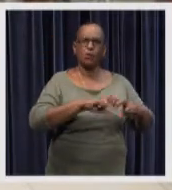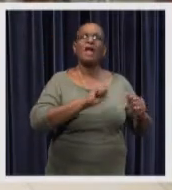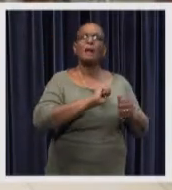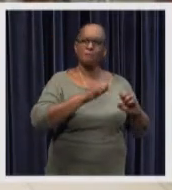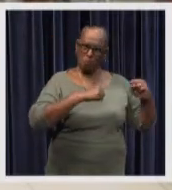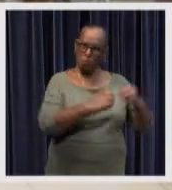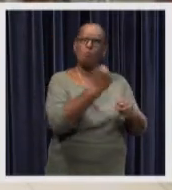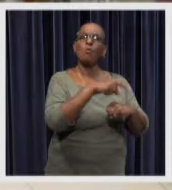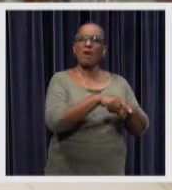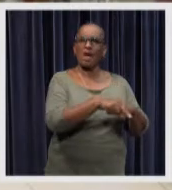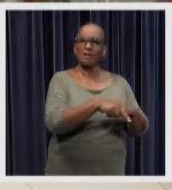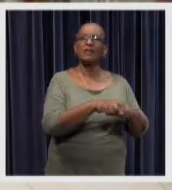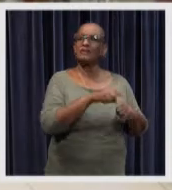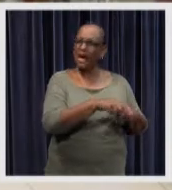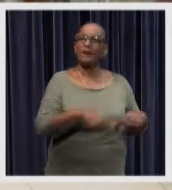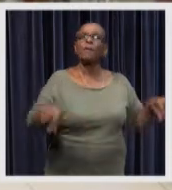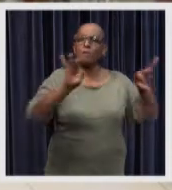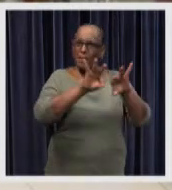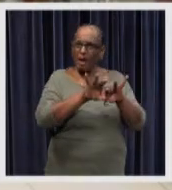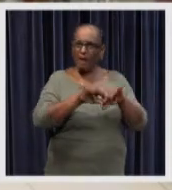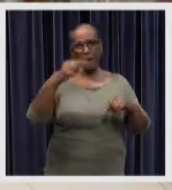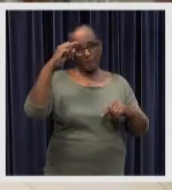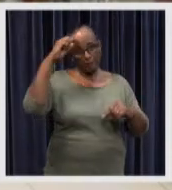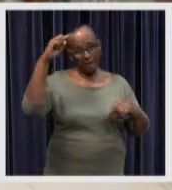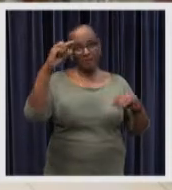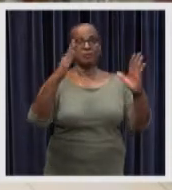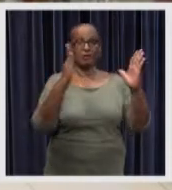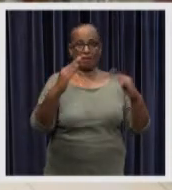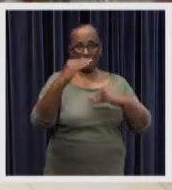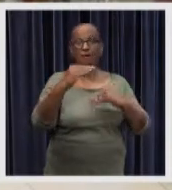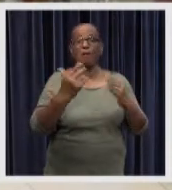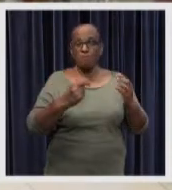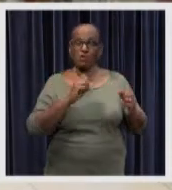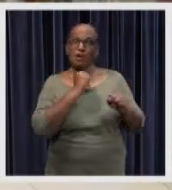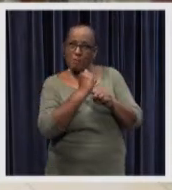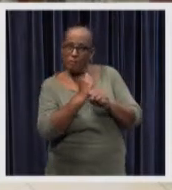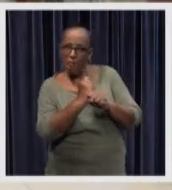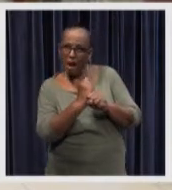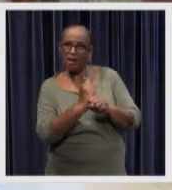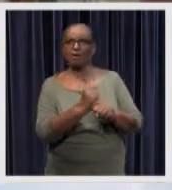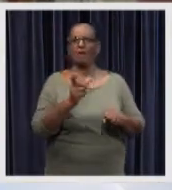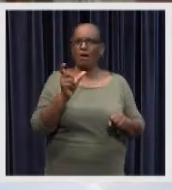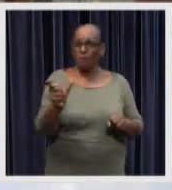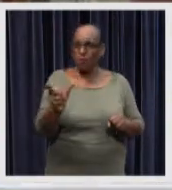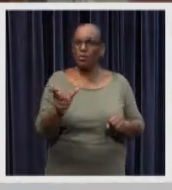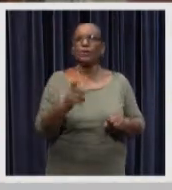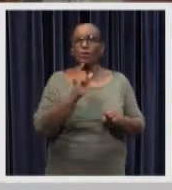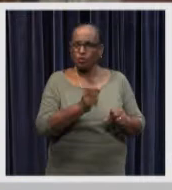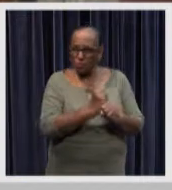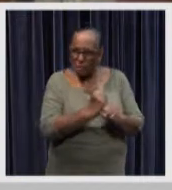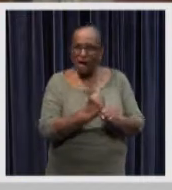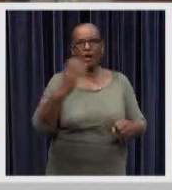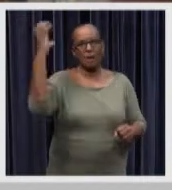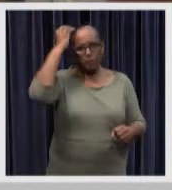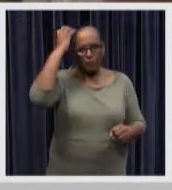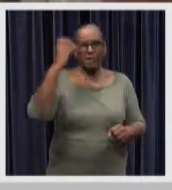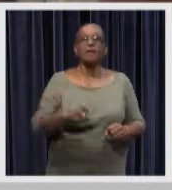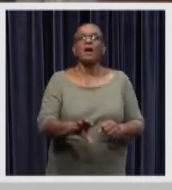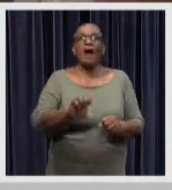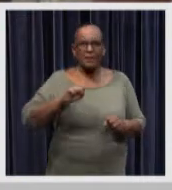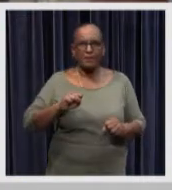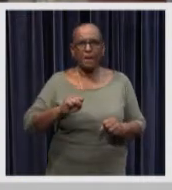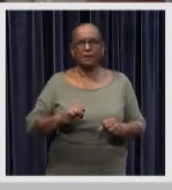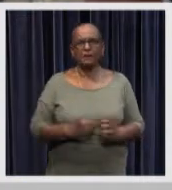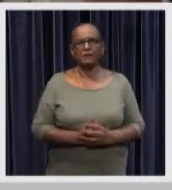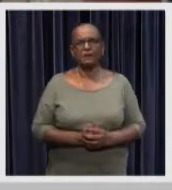molestation according to her it is therefore important that there is a complaint board so that the